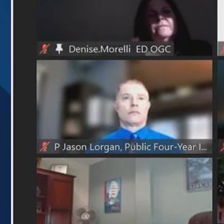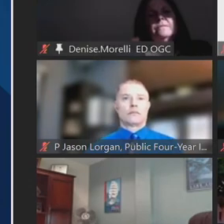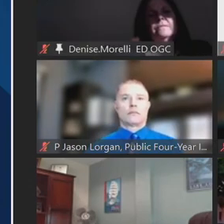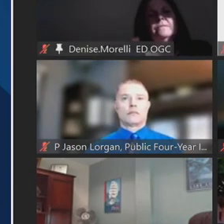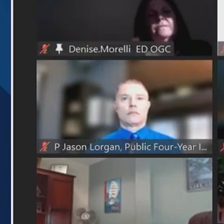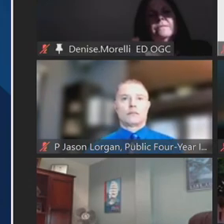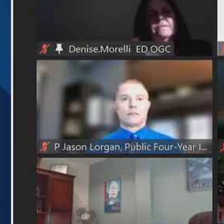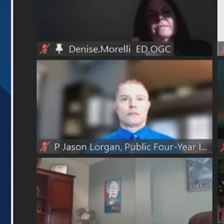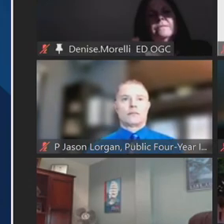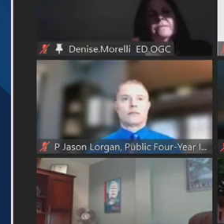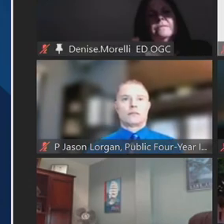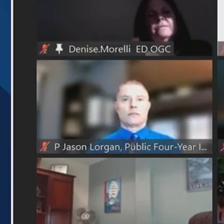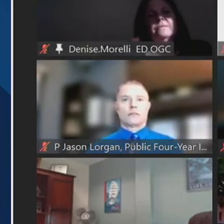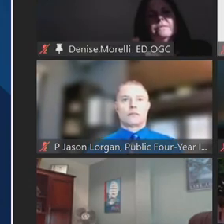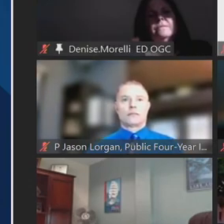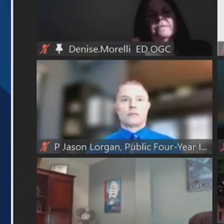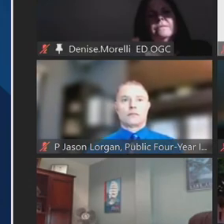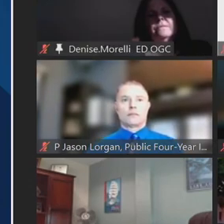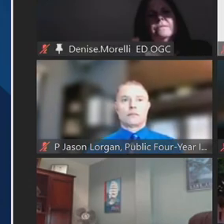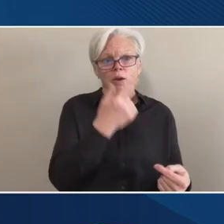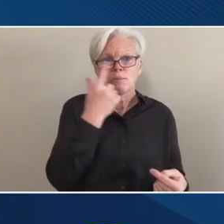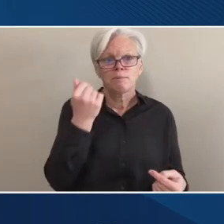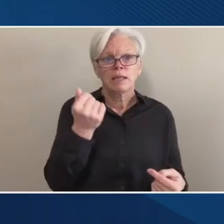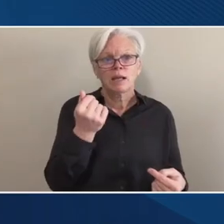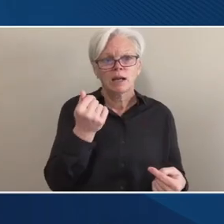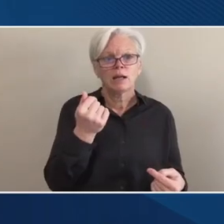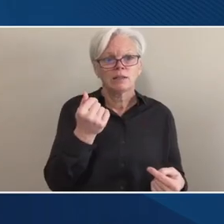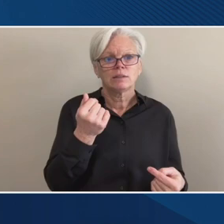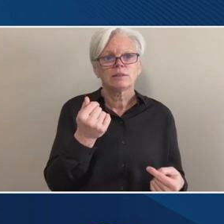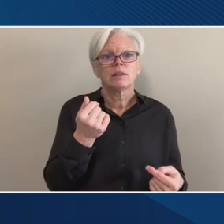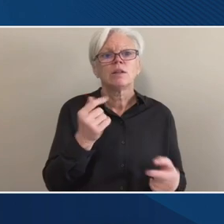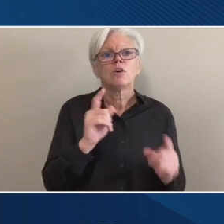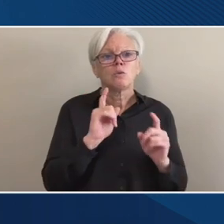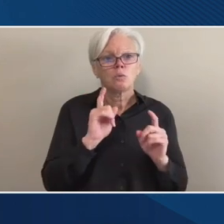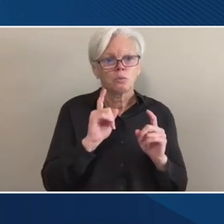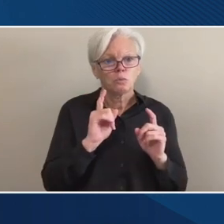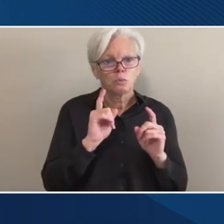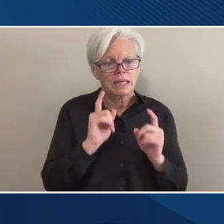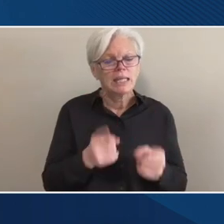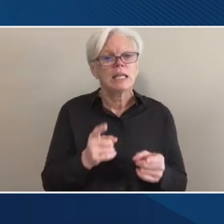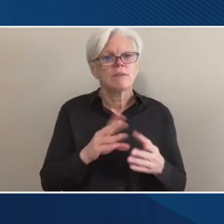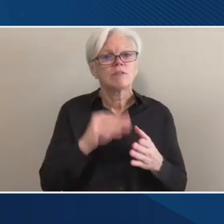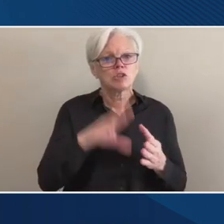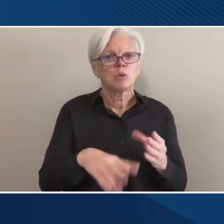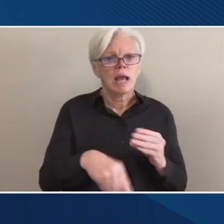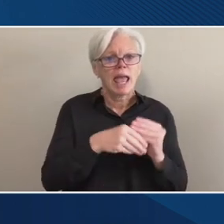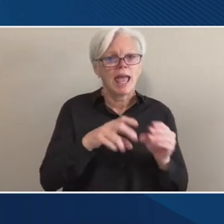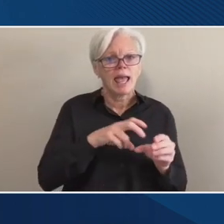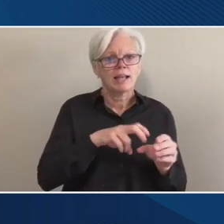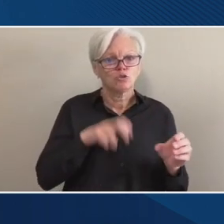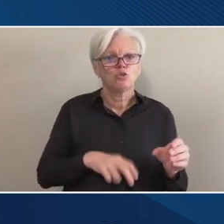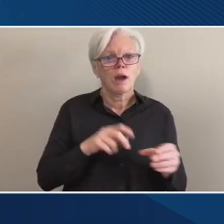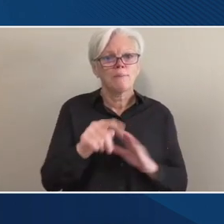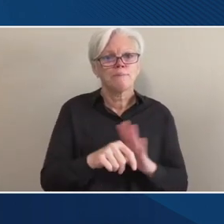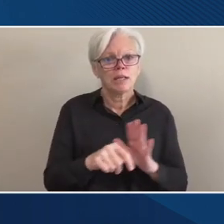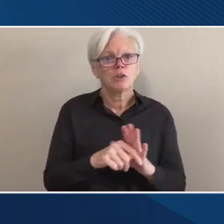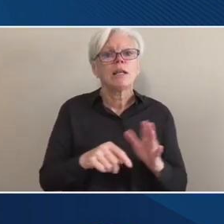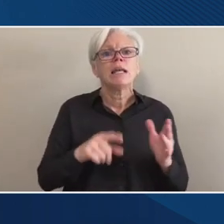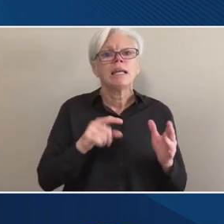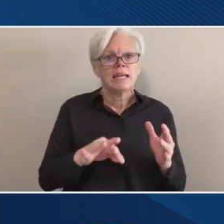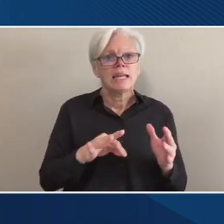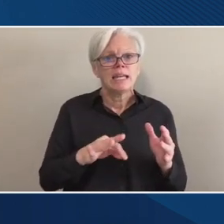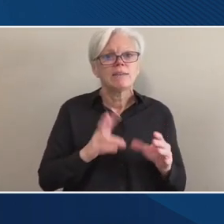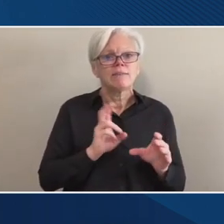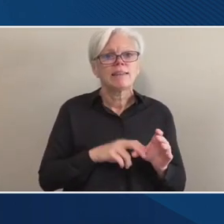have struggled with this one because we do give students a time and add drop period. And if they drop the course, even after attending one